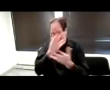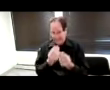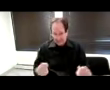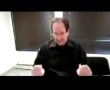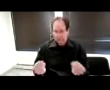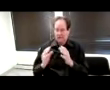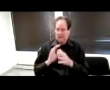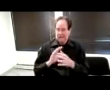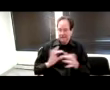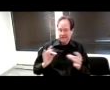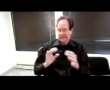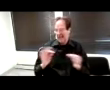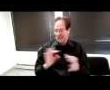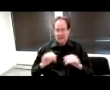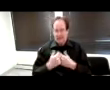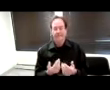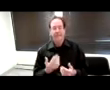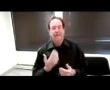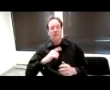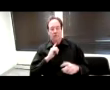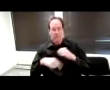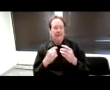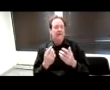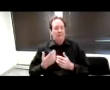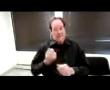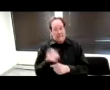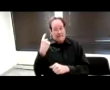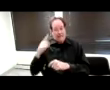will talk about the captioning efforts that have gone on in the past year.